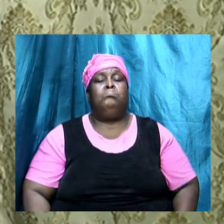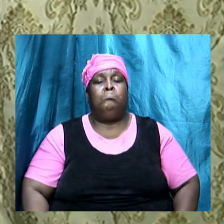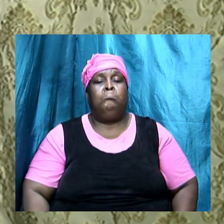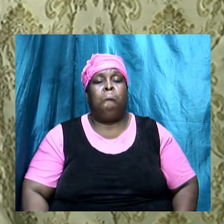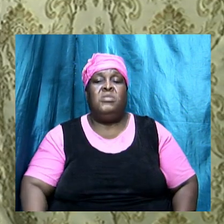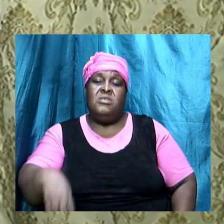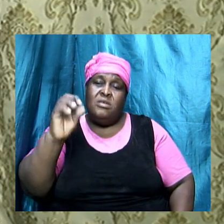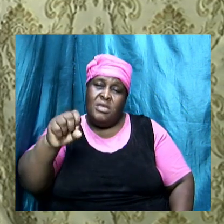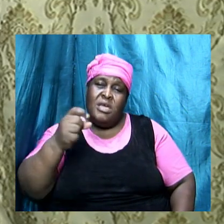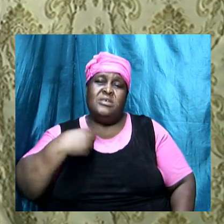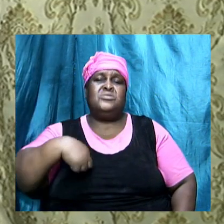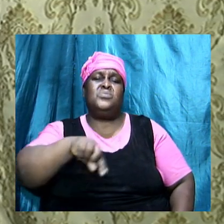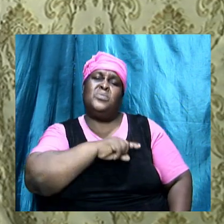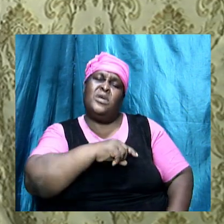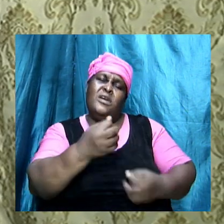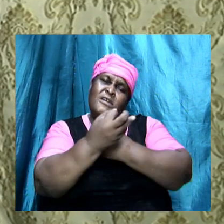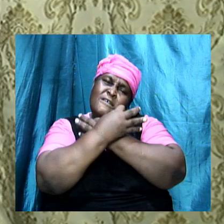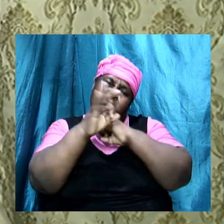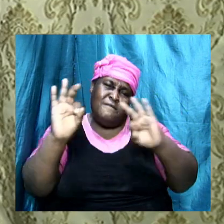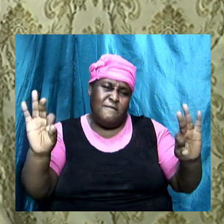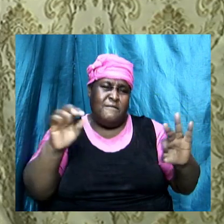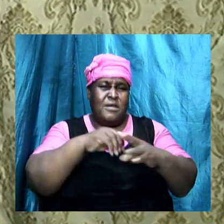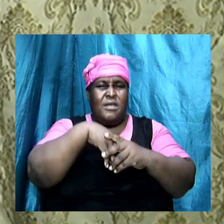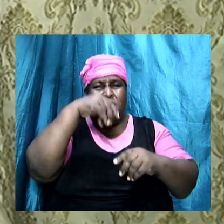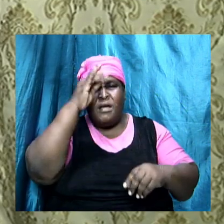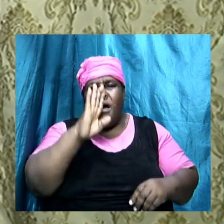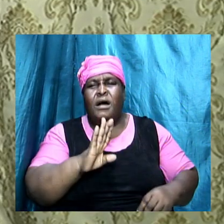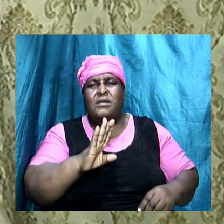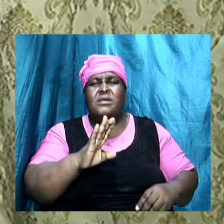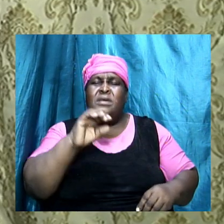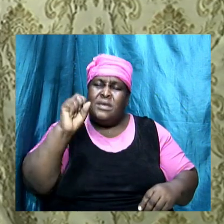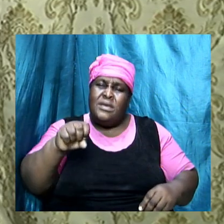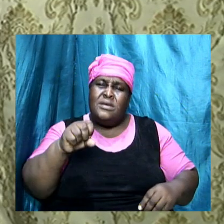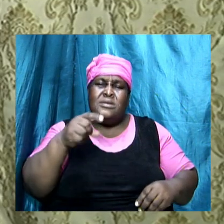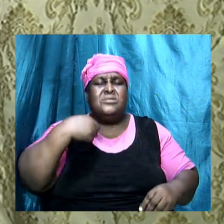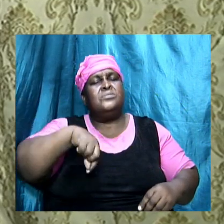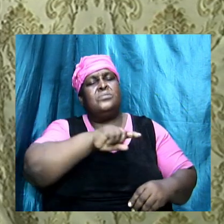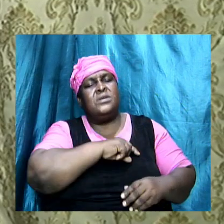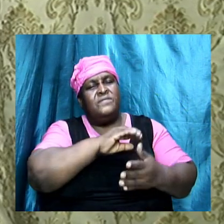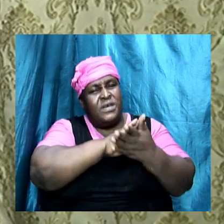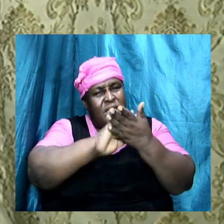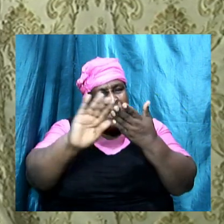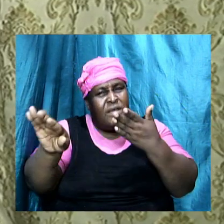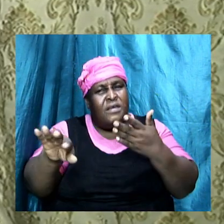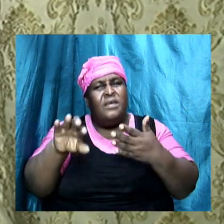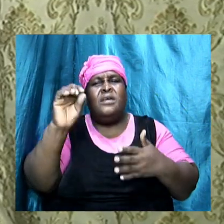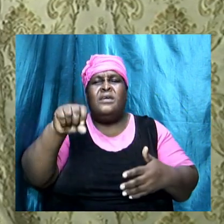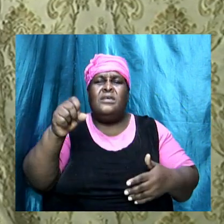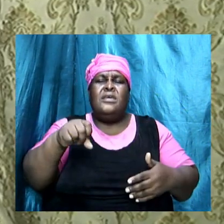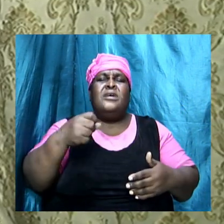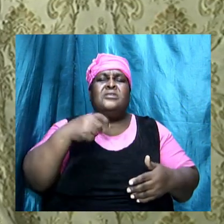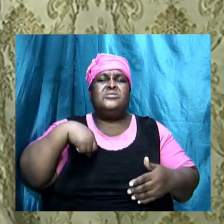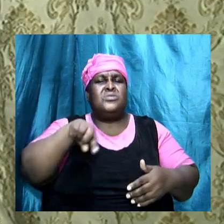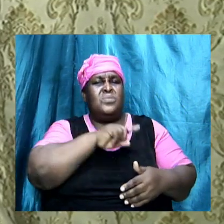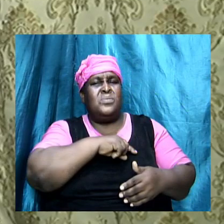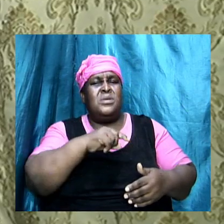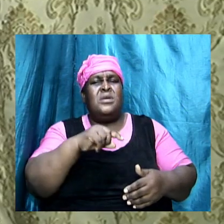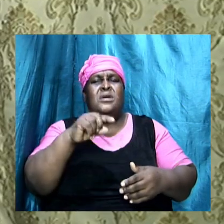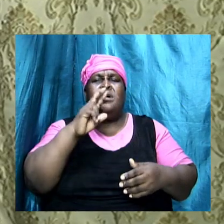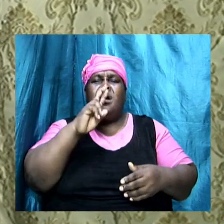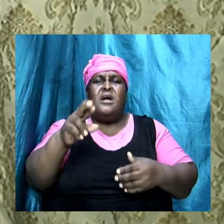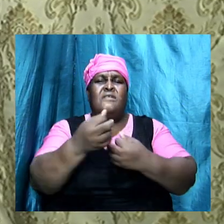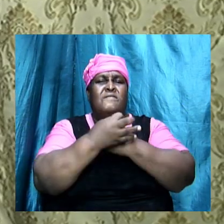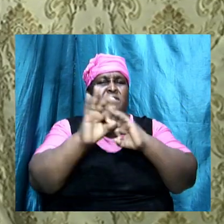yes we are free in Christ we are forgiven we are free from the penalty of sin